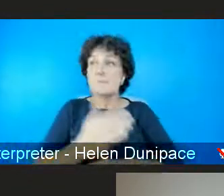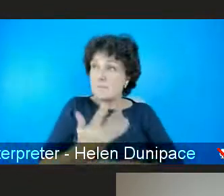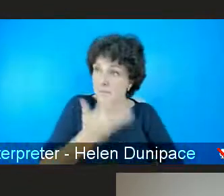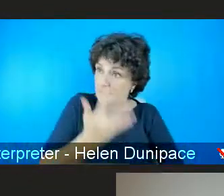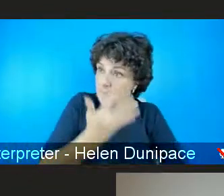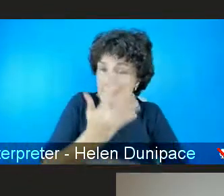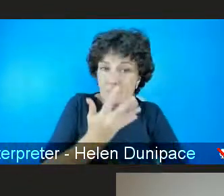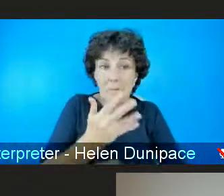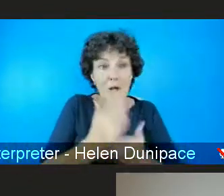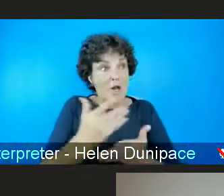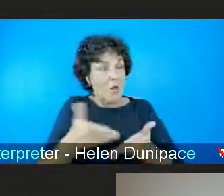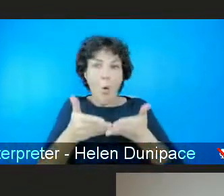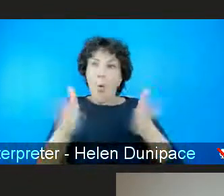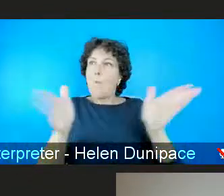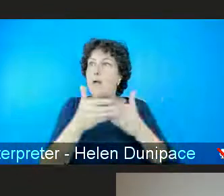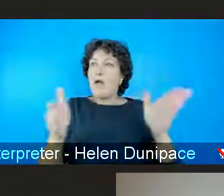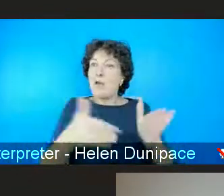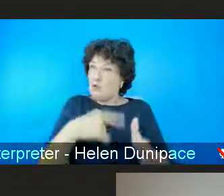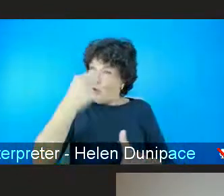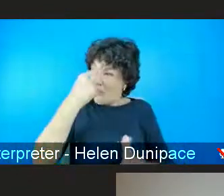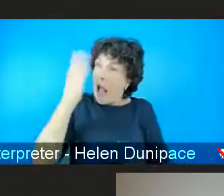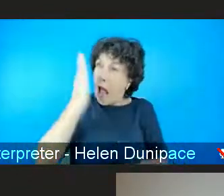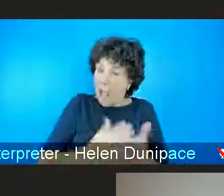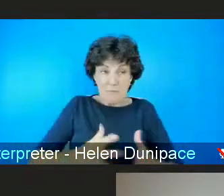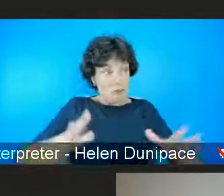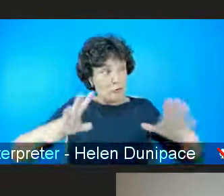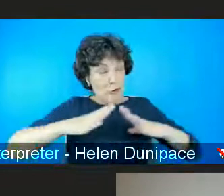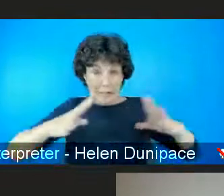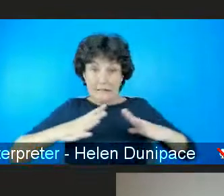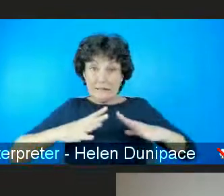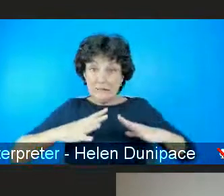has never been achieved before? Do you think we are now at a watershed?